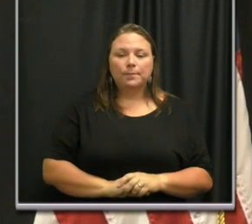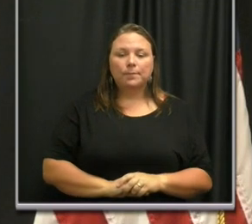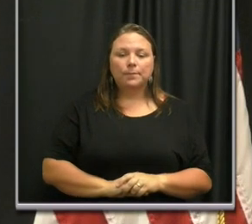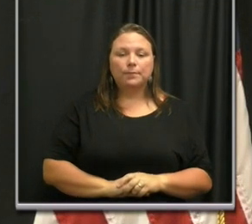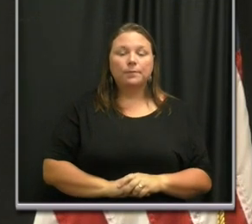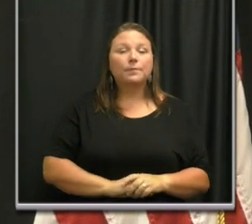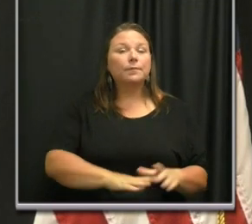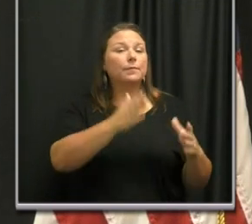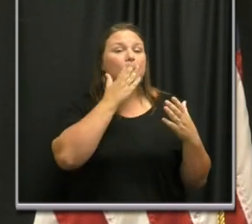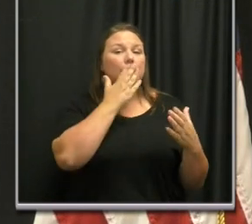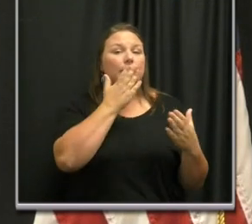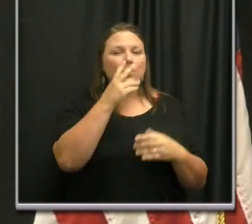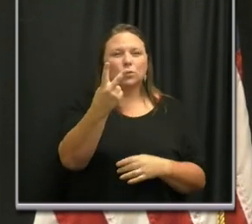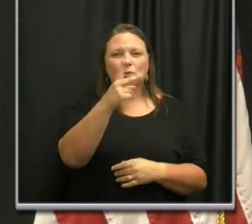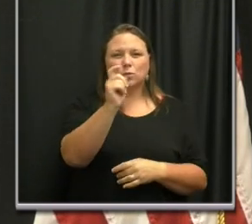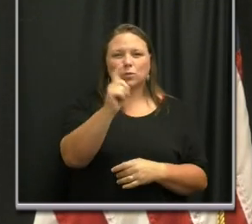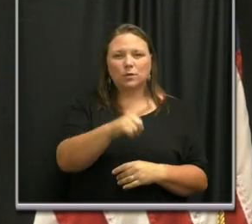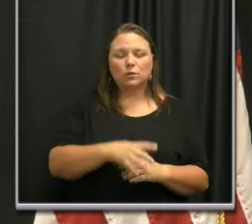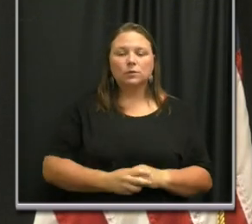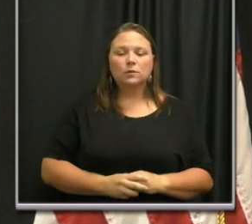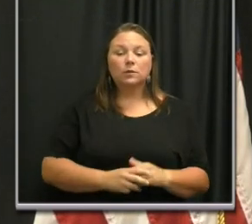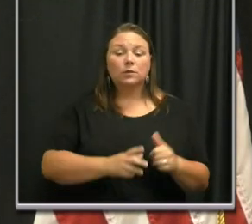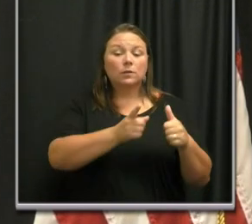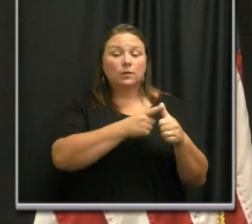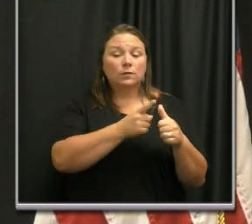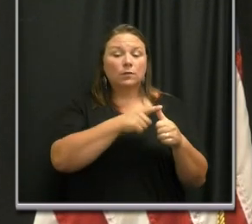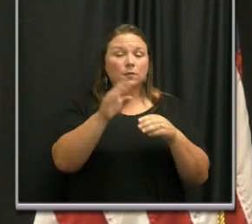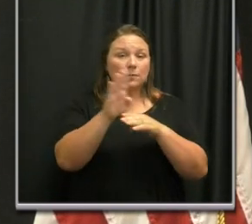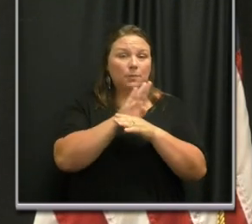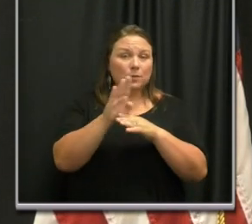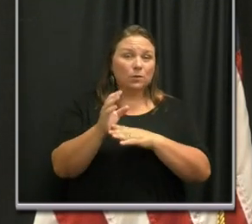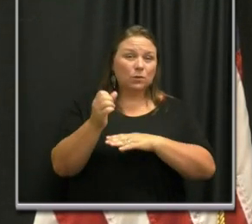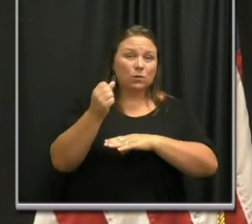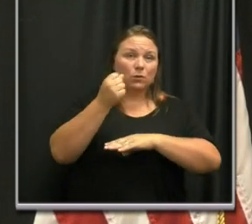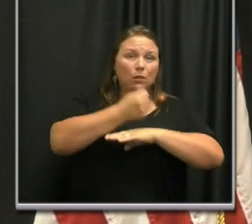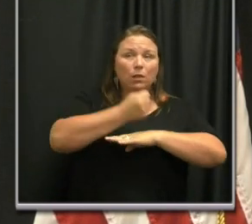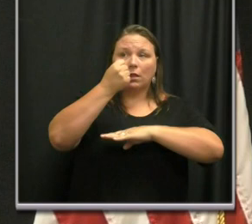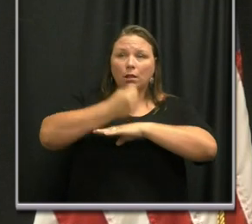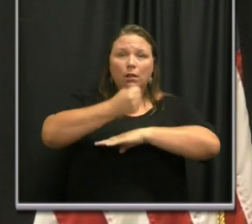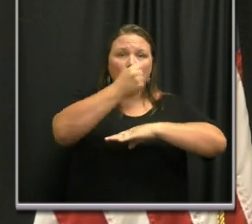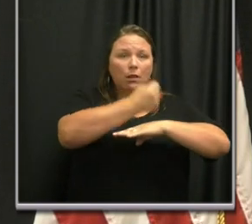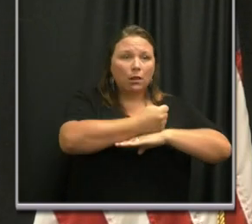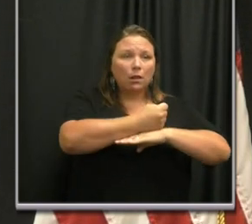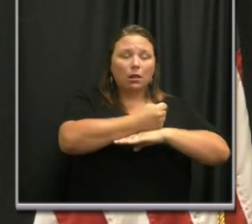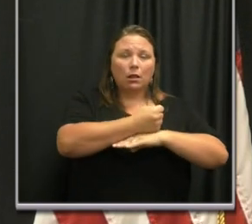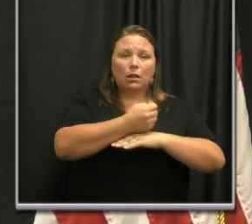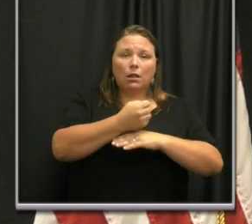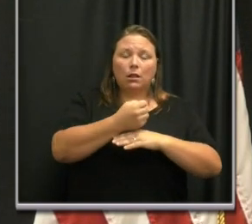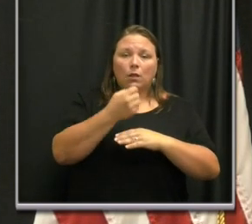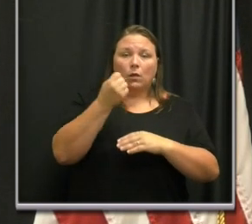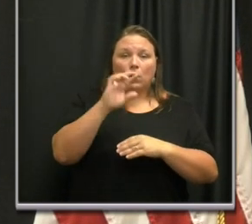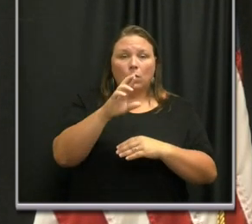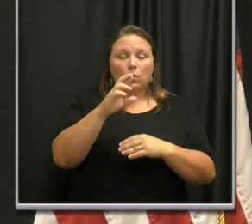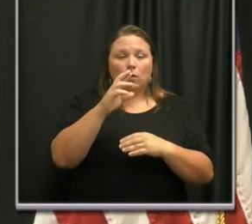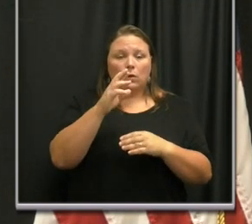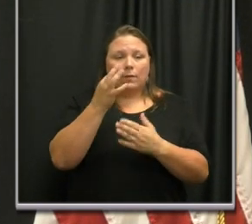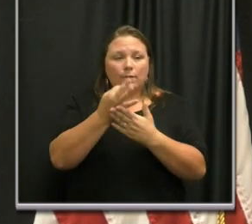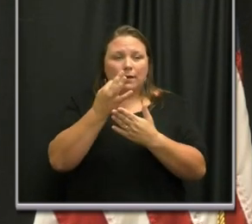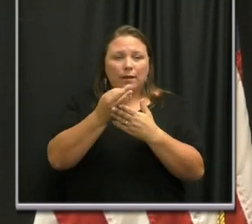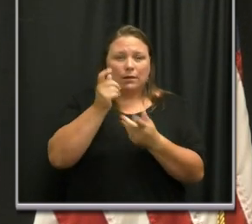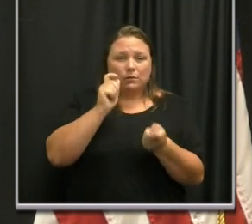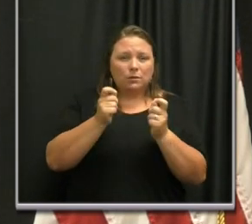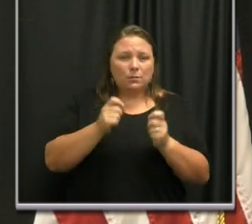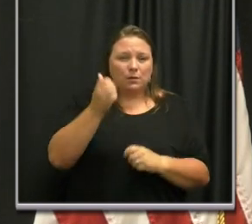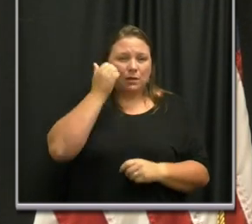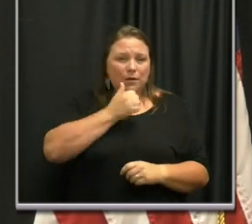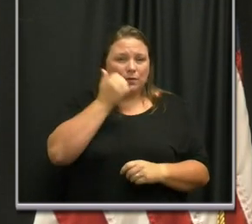Thank you all. I have two questions. First of all, businesses are closing right and left. Residents are making financial adjustments daily to try to make ends